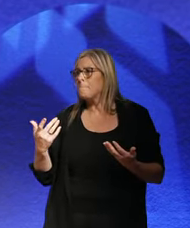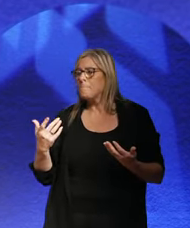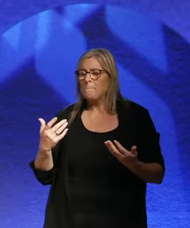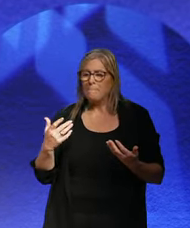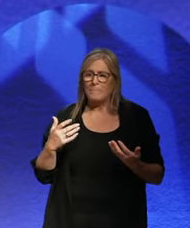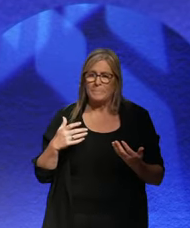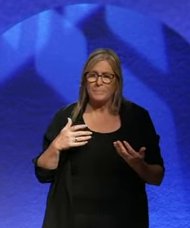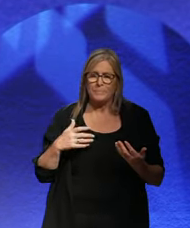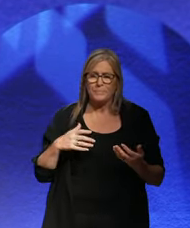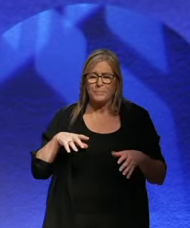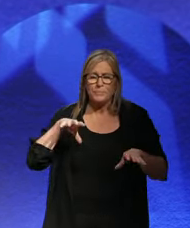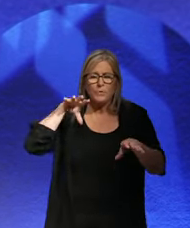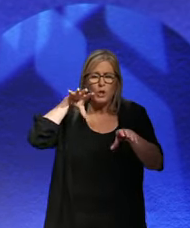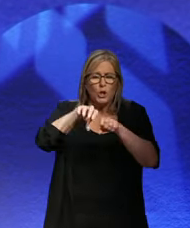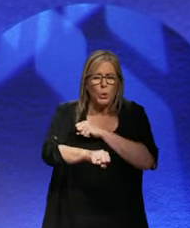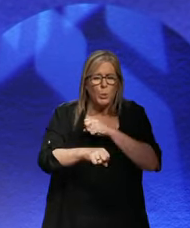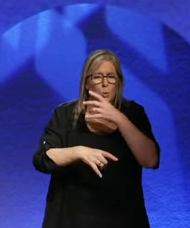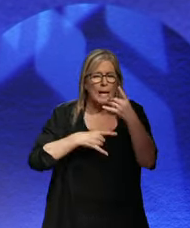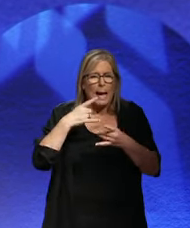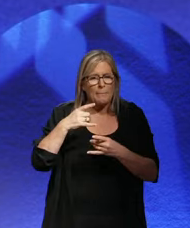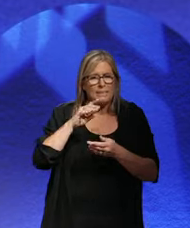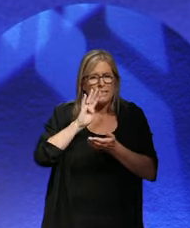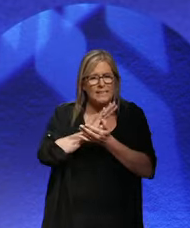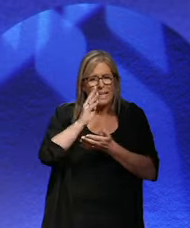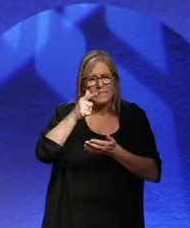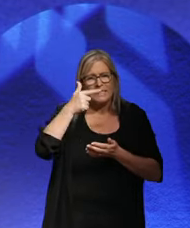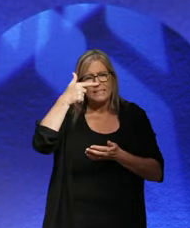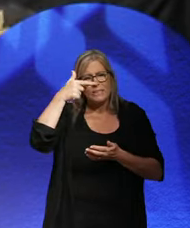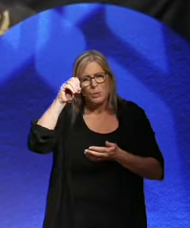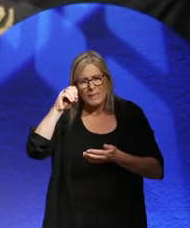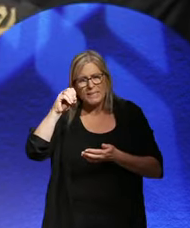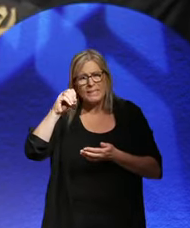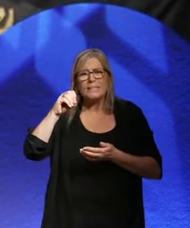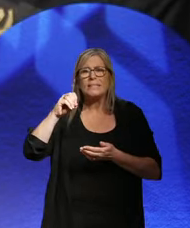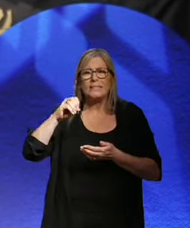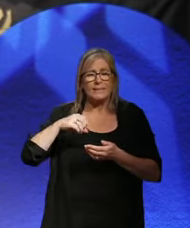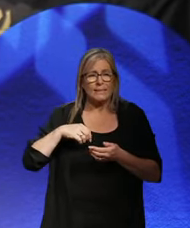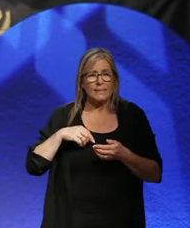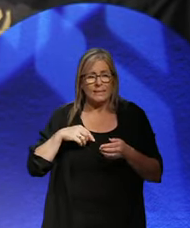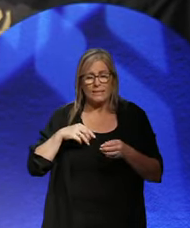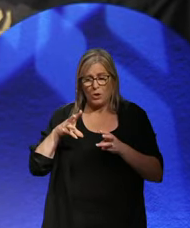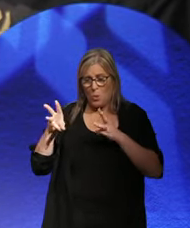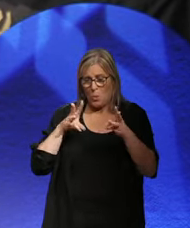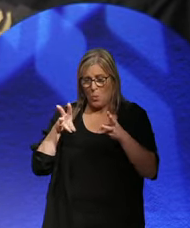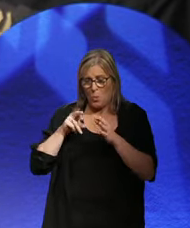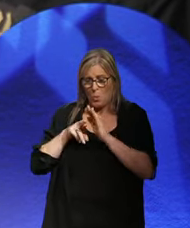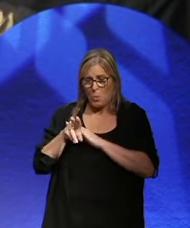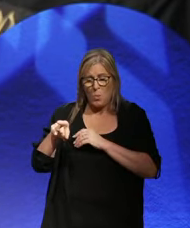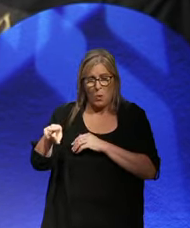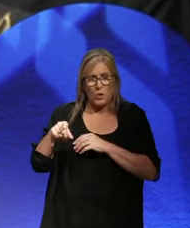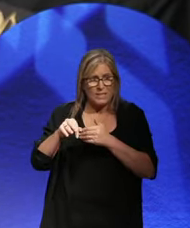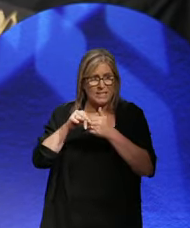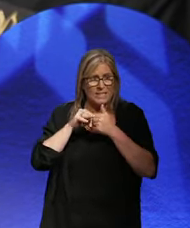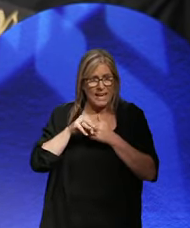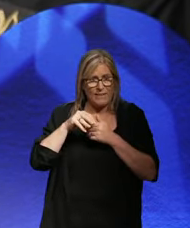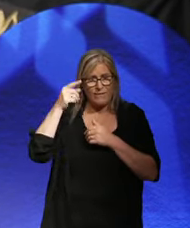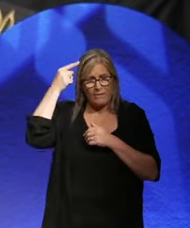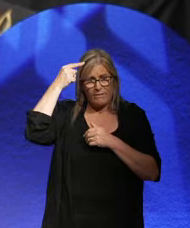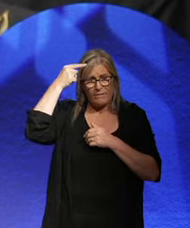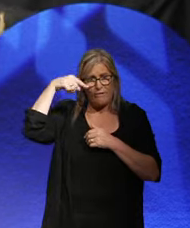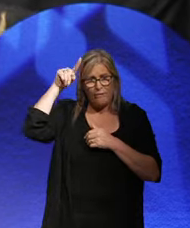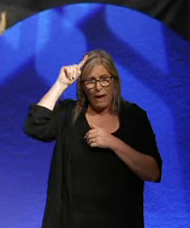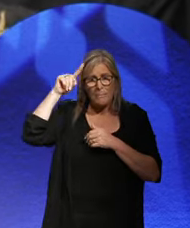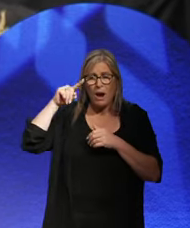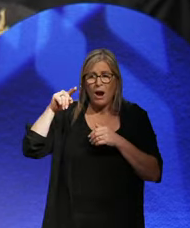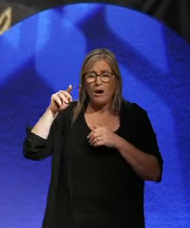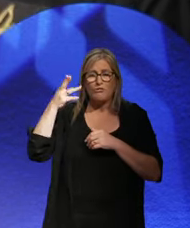happened in 1920 is interesting. But there, it was the workers who saved the Weimar Republic. They went out on strike.